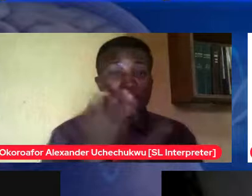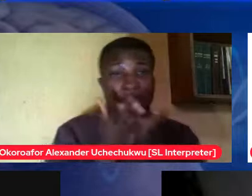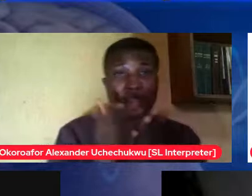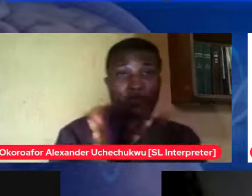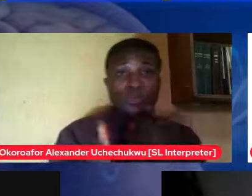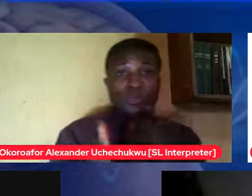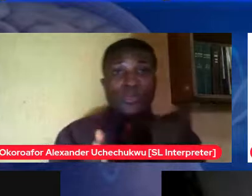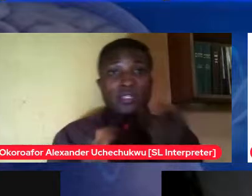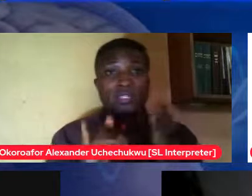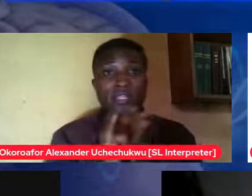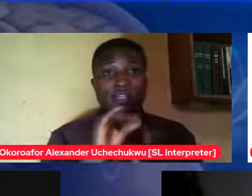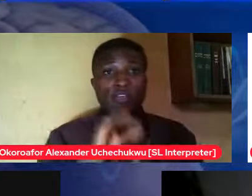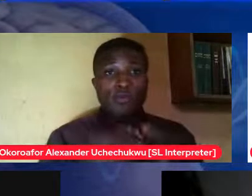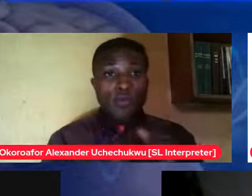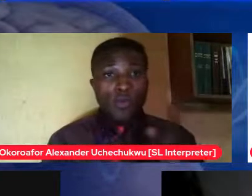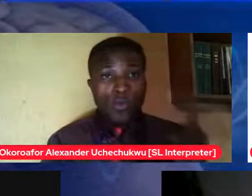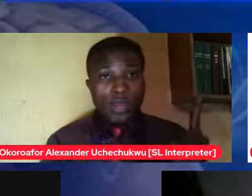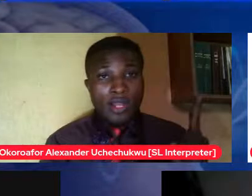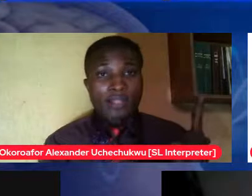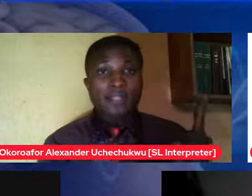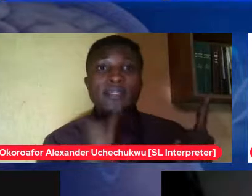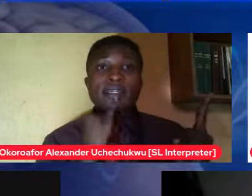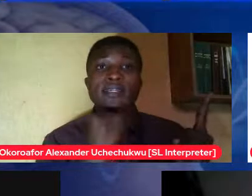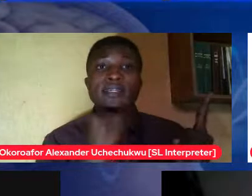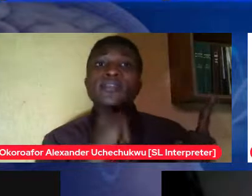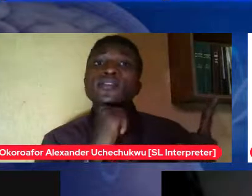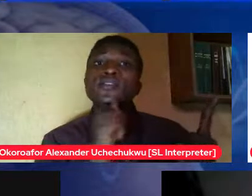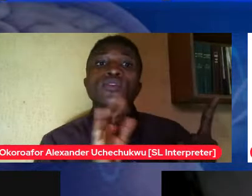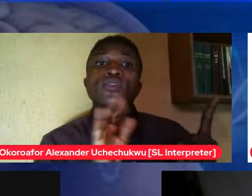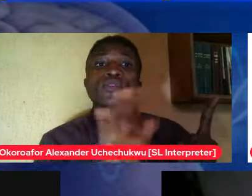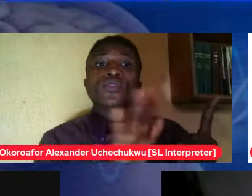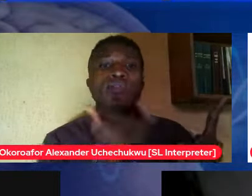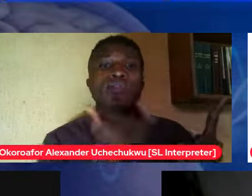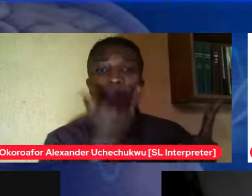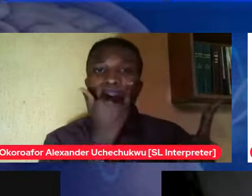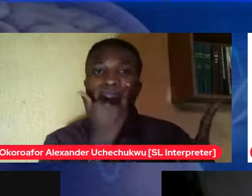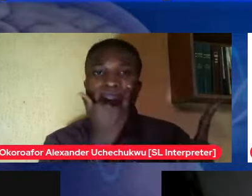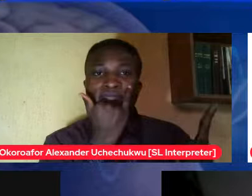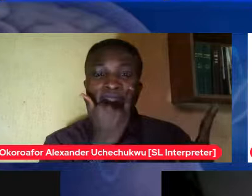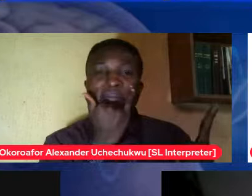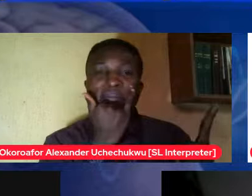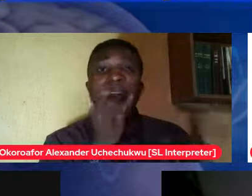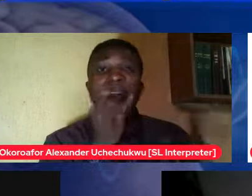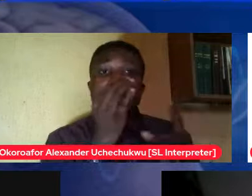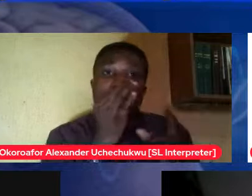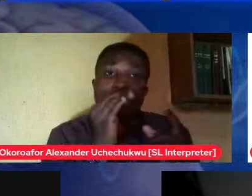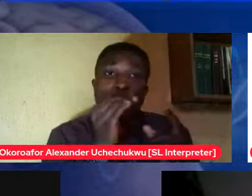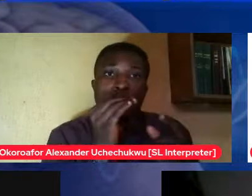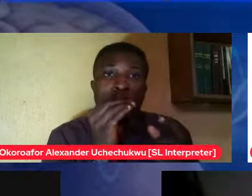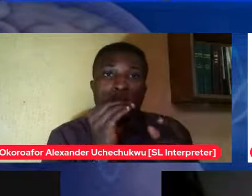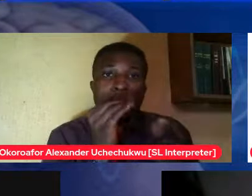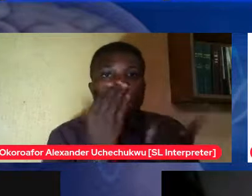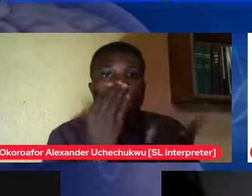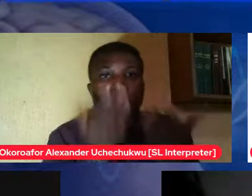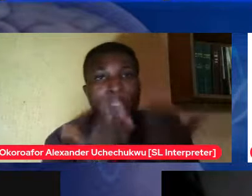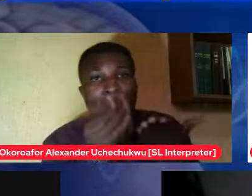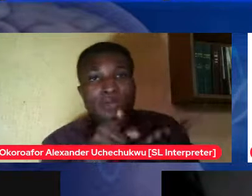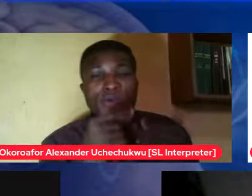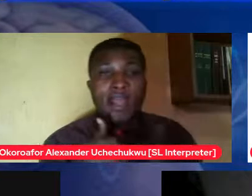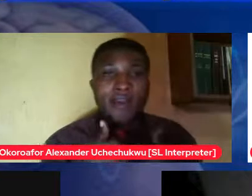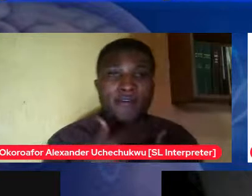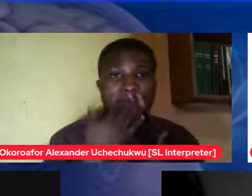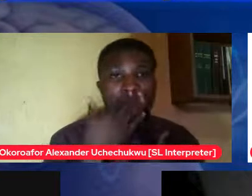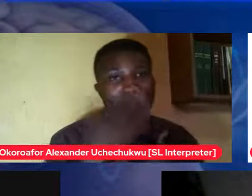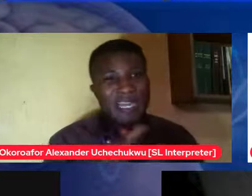except if you have a nasty attitude or there's really something wrong with you because i will not condone bad attitudes some people have really bad